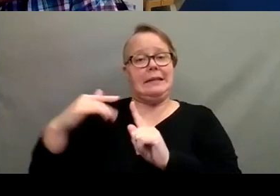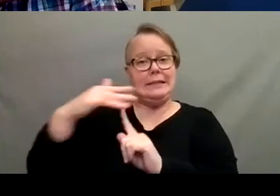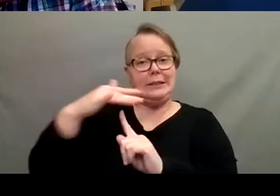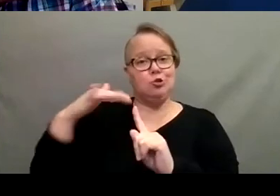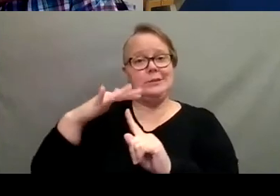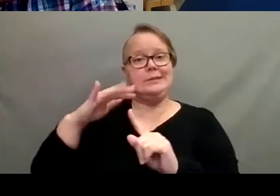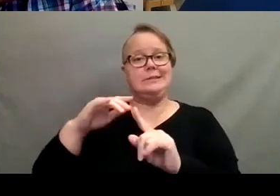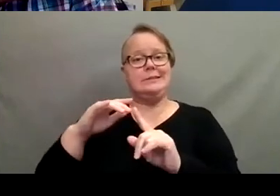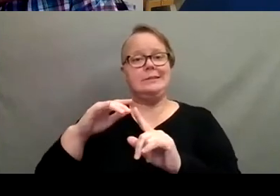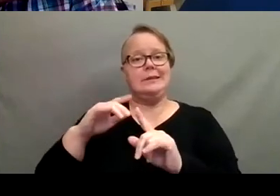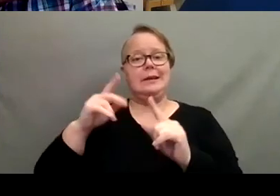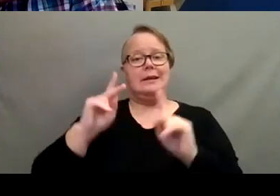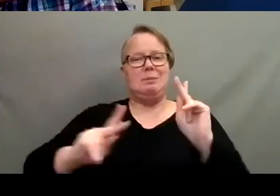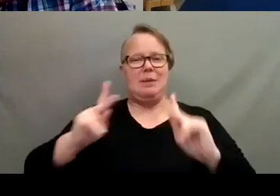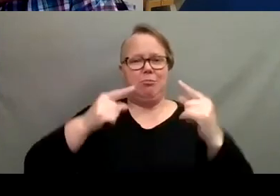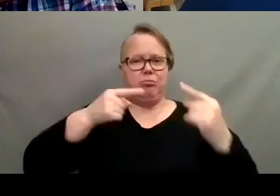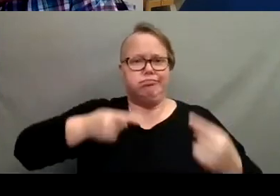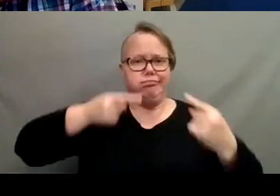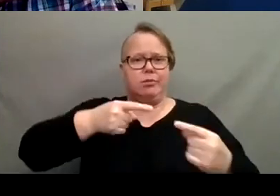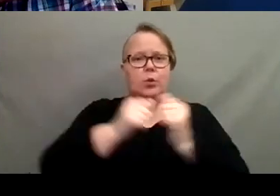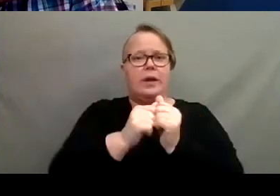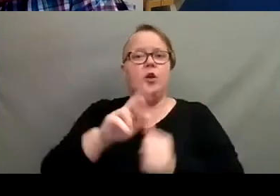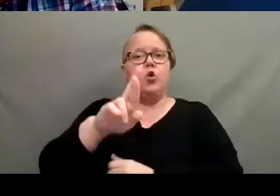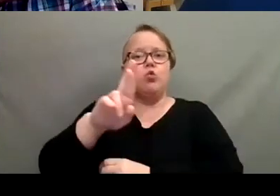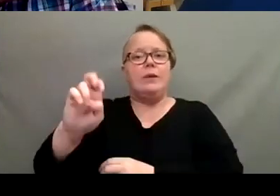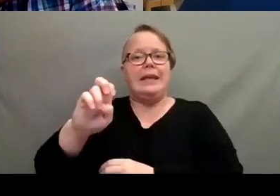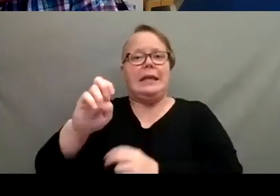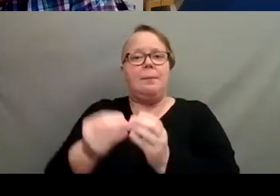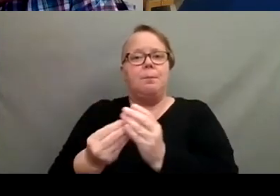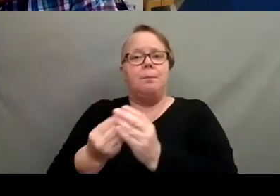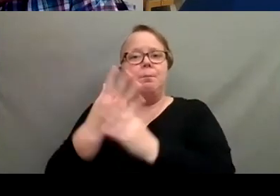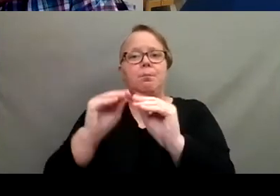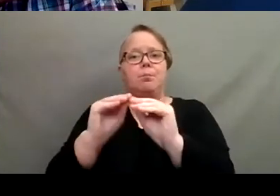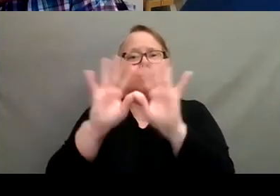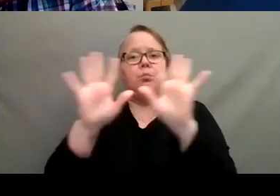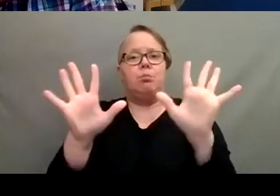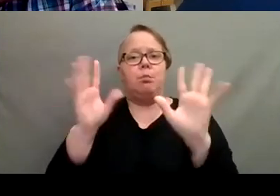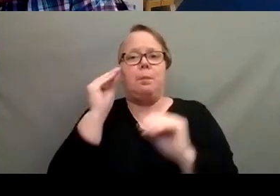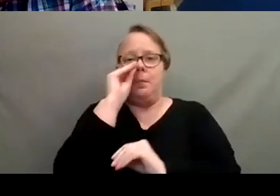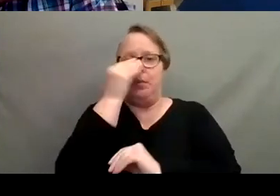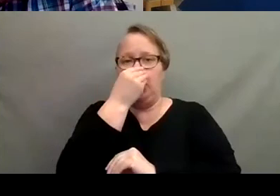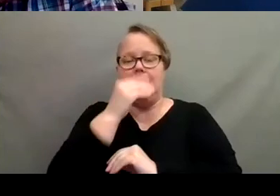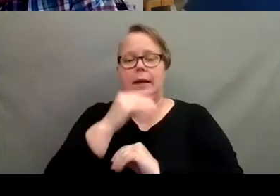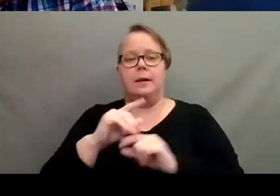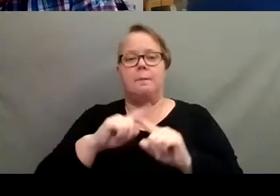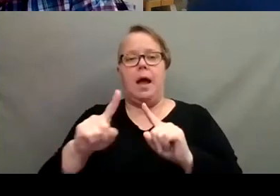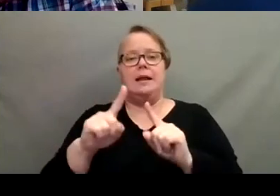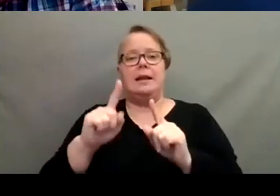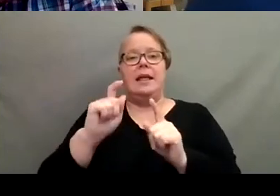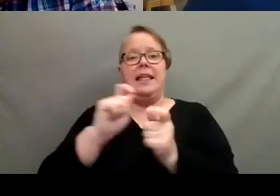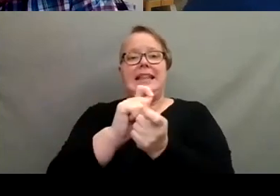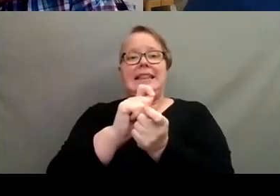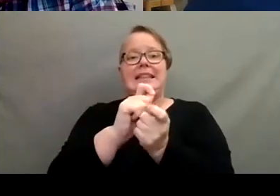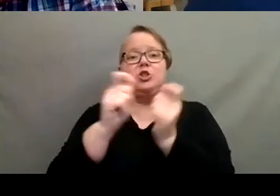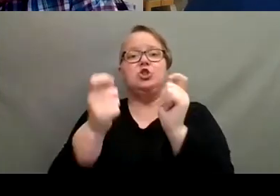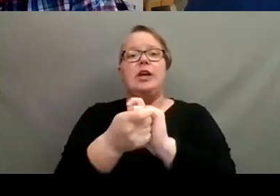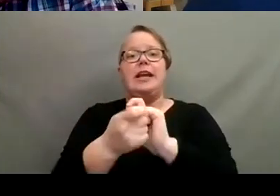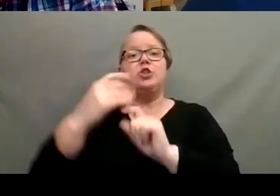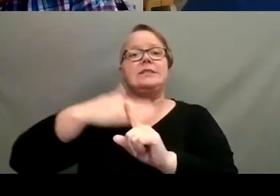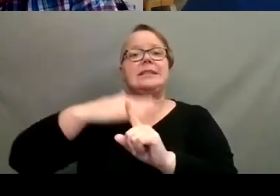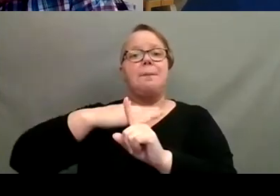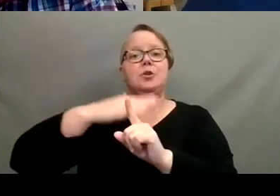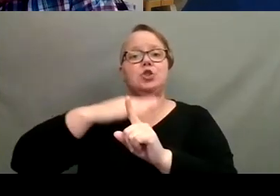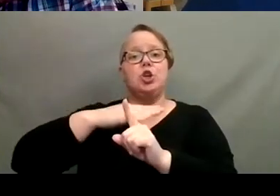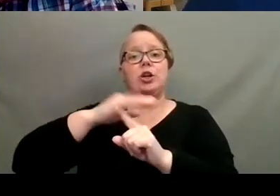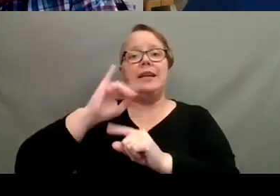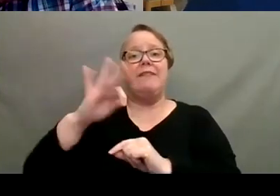It's, people struggle with re-blooming them. And the, the key to that I found is a change in temperature. So if you're, if